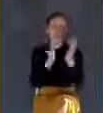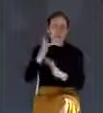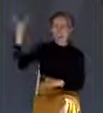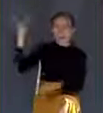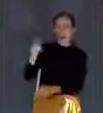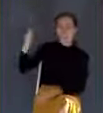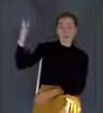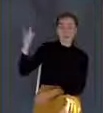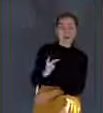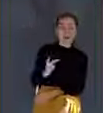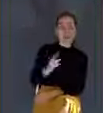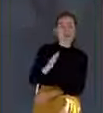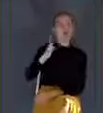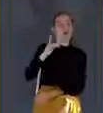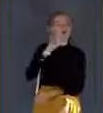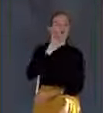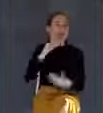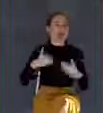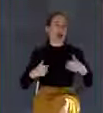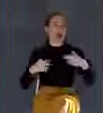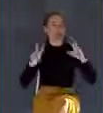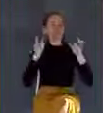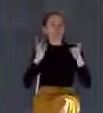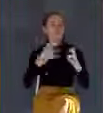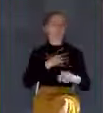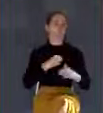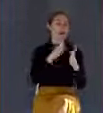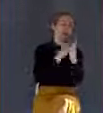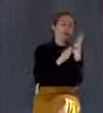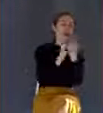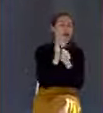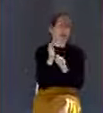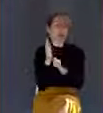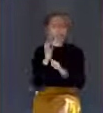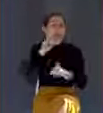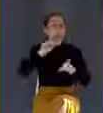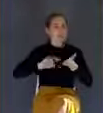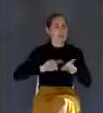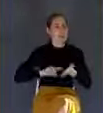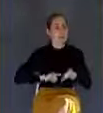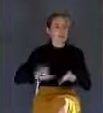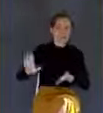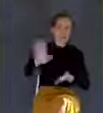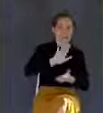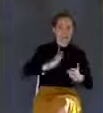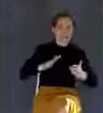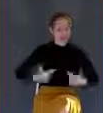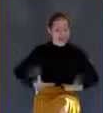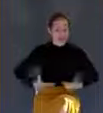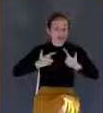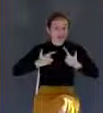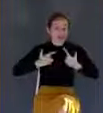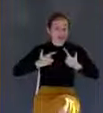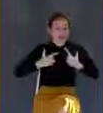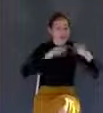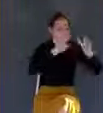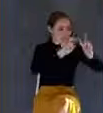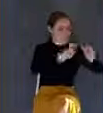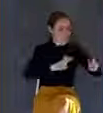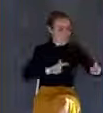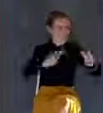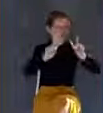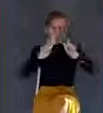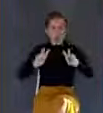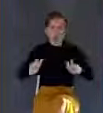white glove inspection of your life, of my life. He's going to want to examine